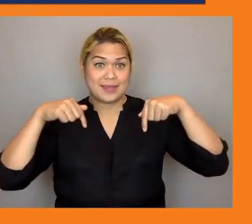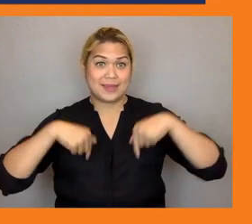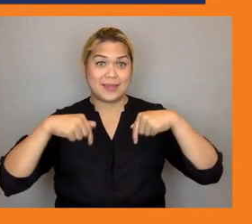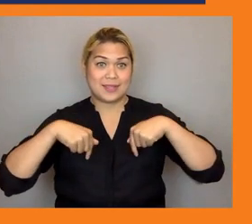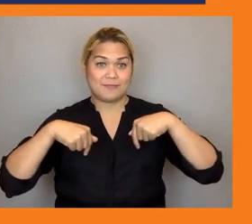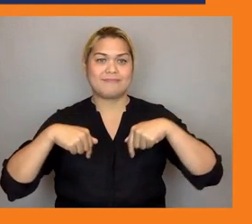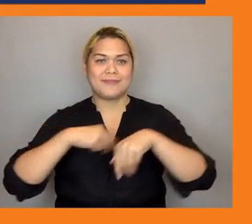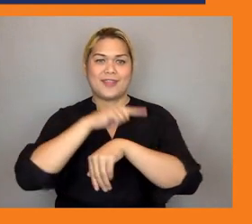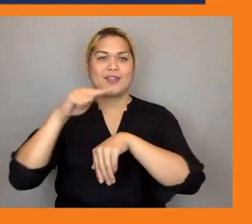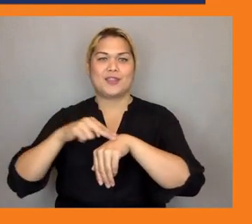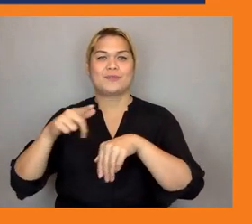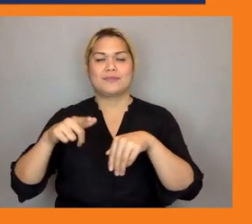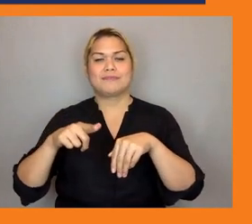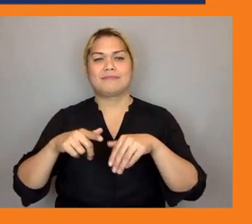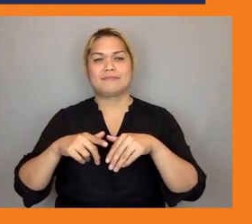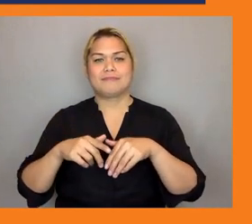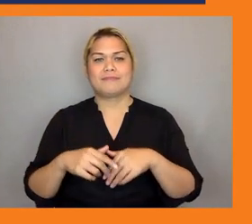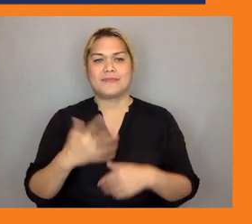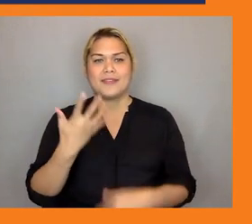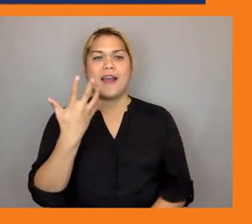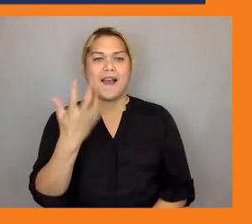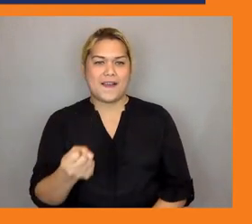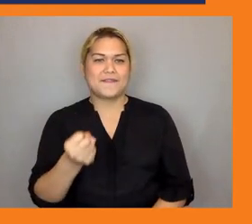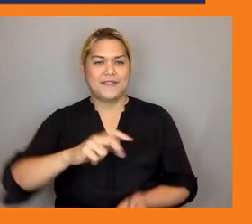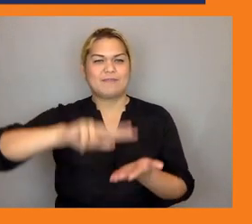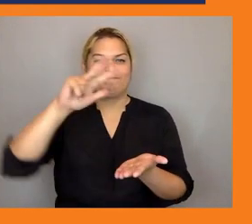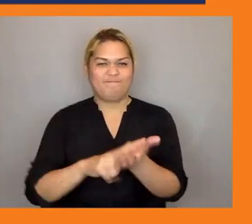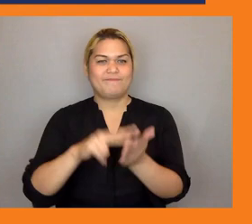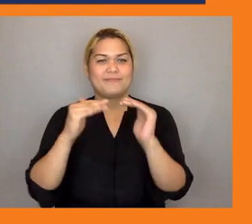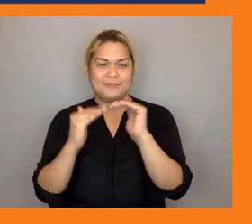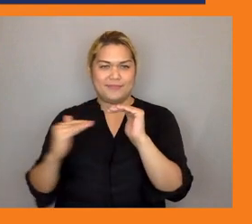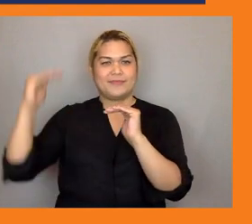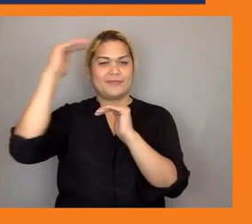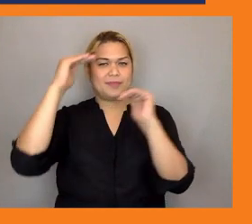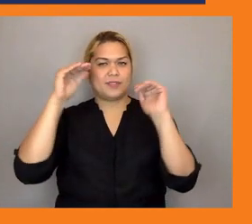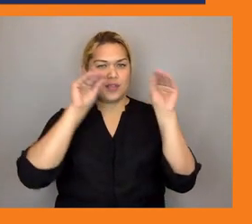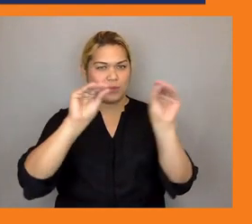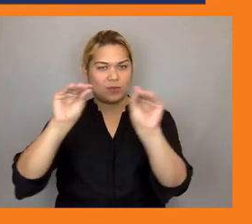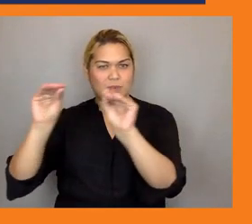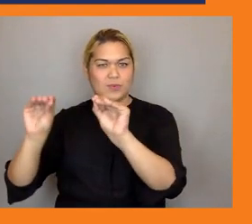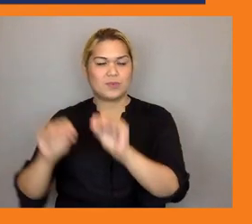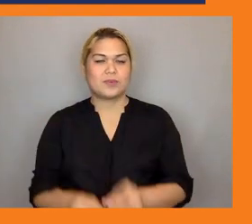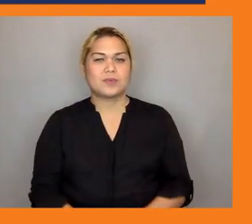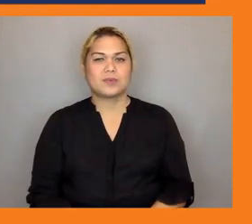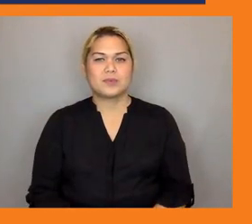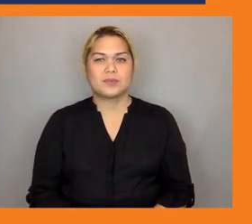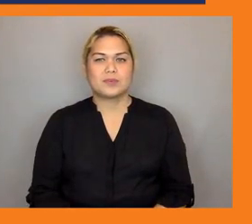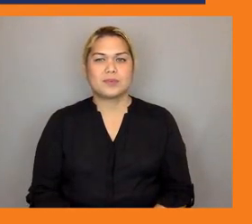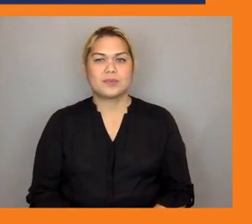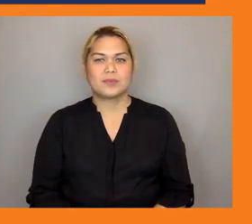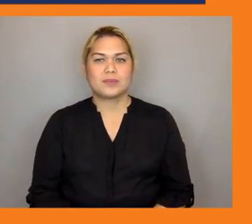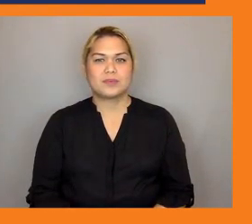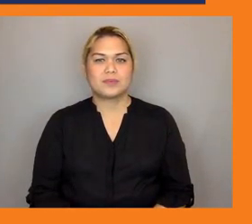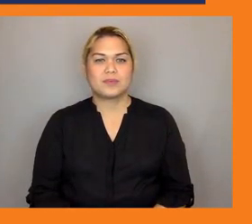being approved by the ministry of education and um sorry and we uh we're trying to work